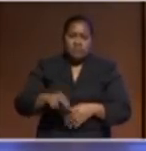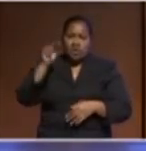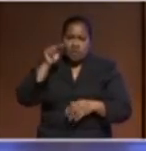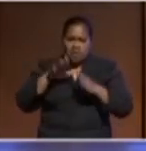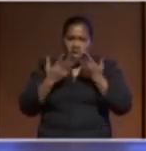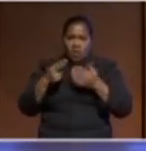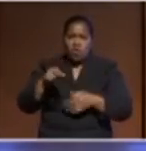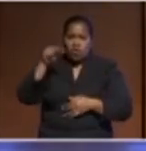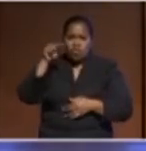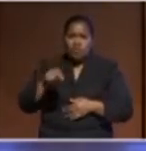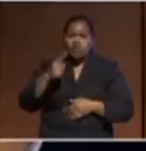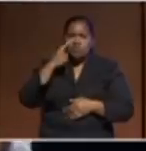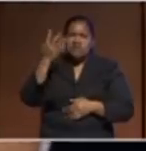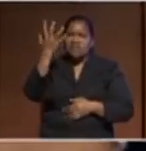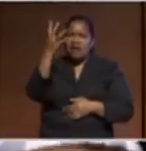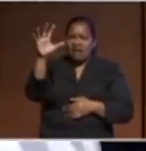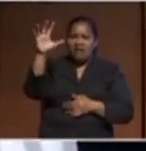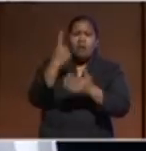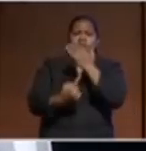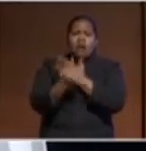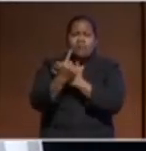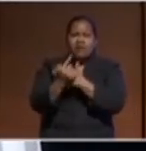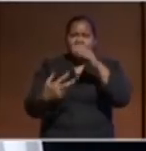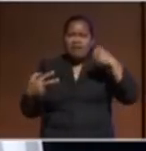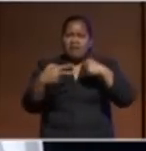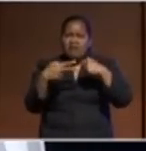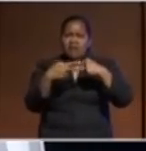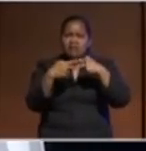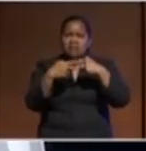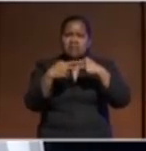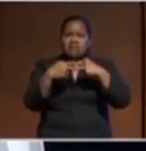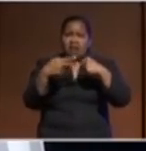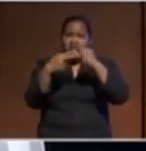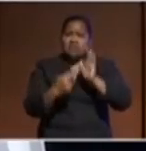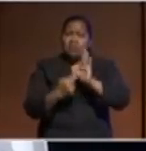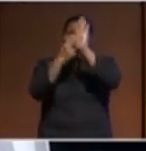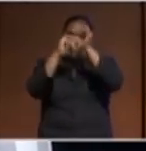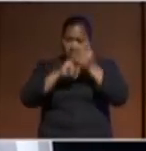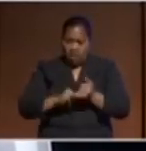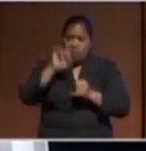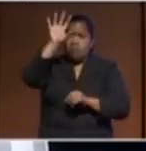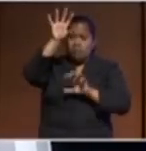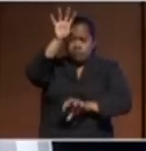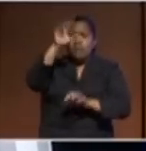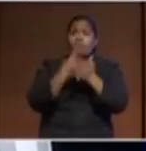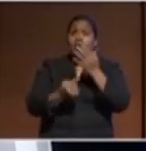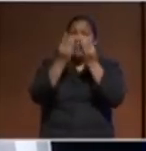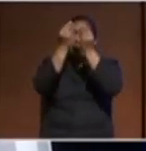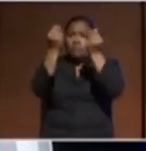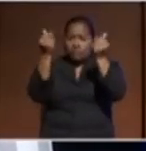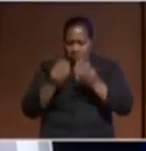of the ice caps in the North Pole and South Pole to understand that 50 years from now